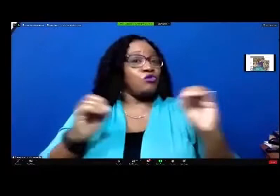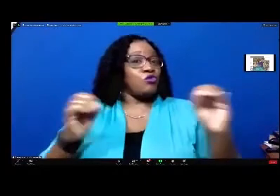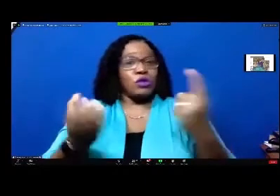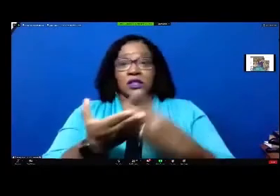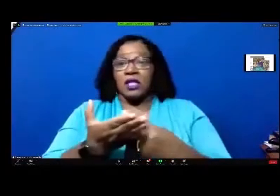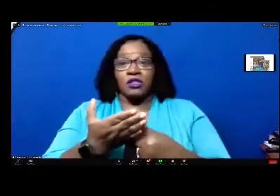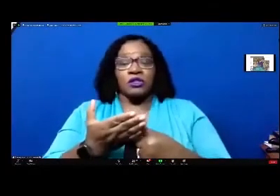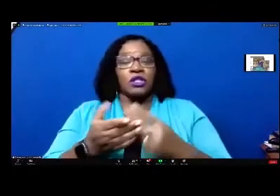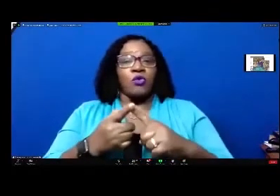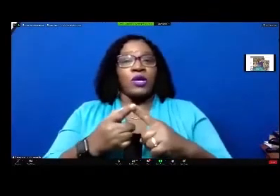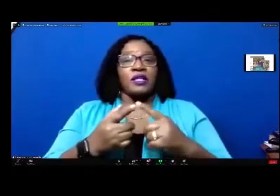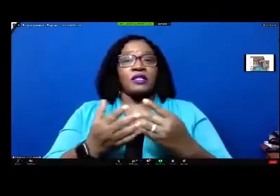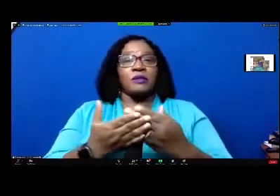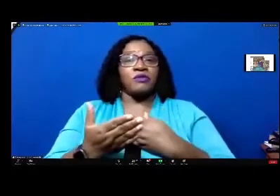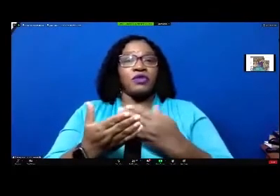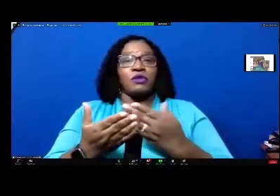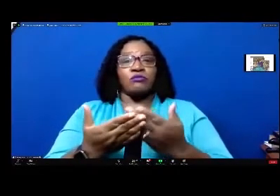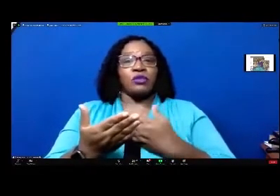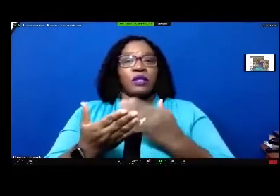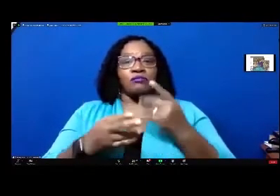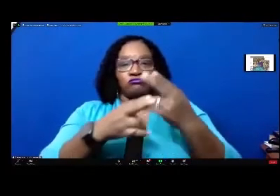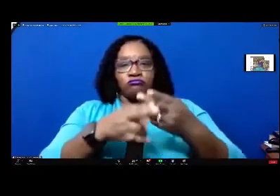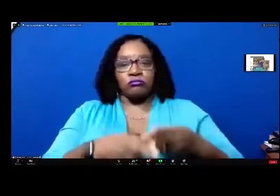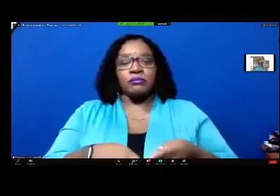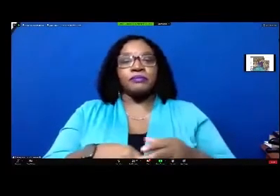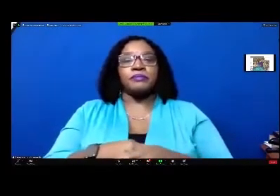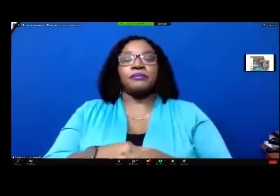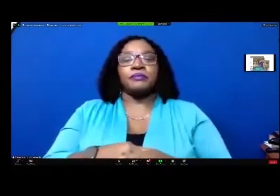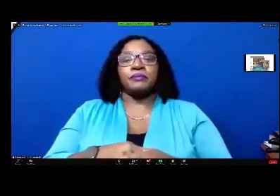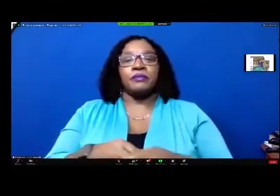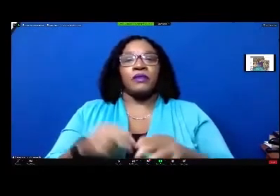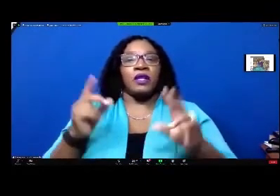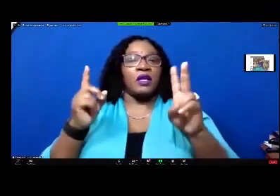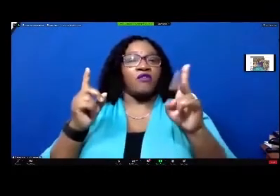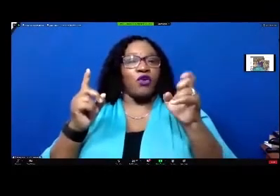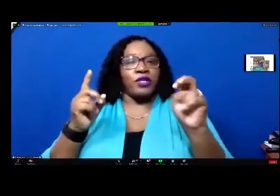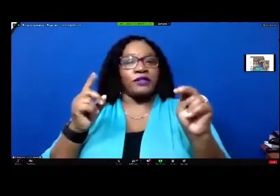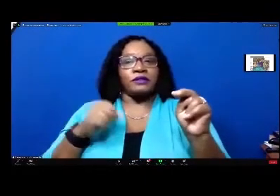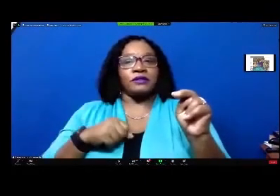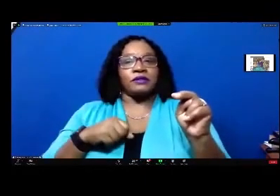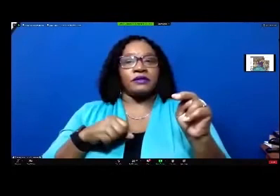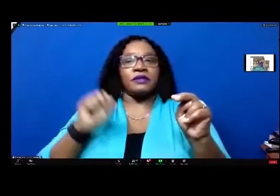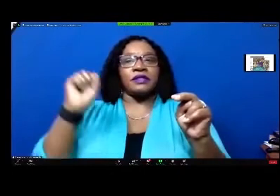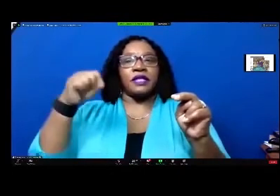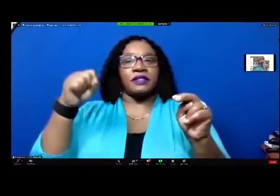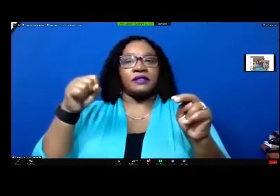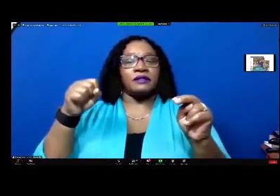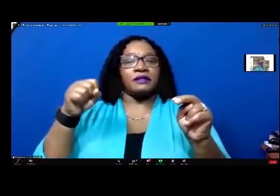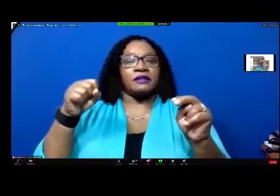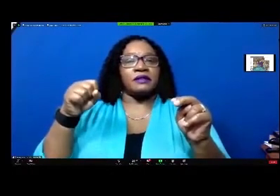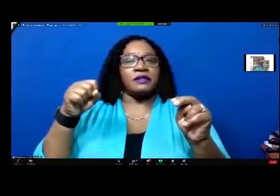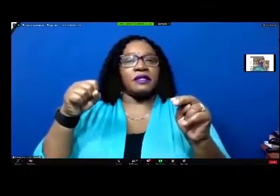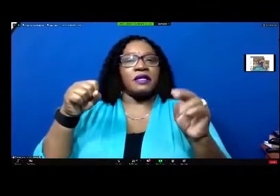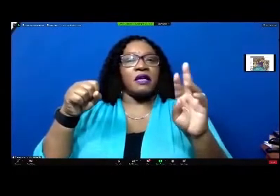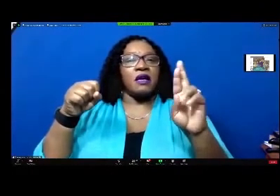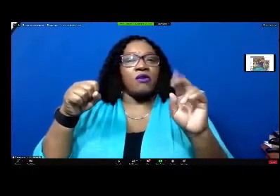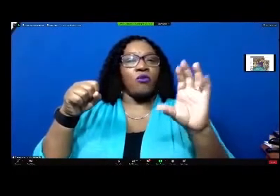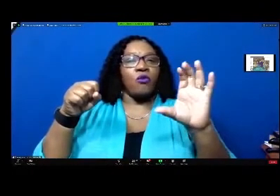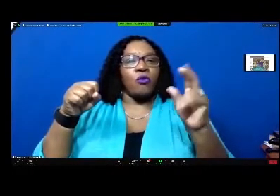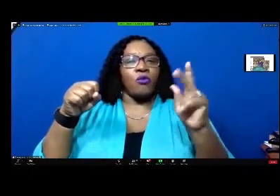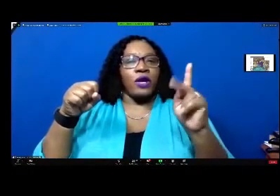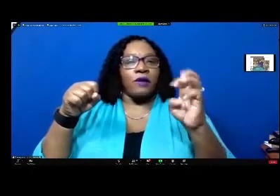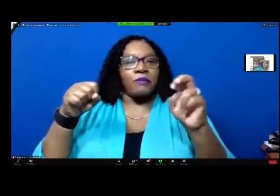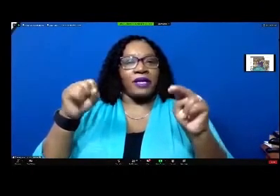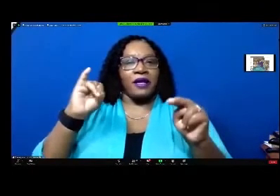um with the previous question the clerk call the roll mr bernon yes mr rickman aye